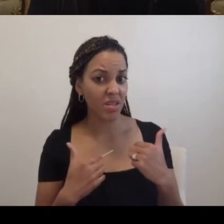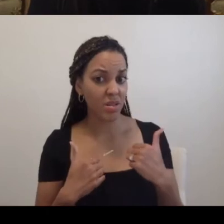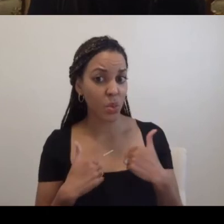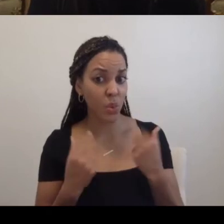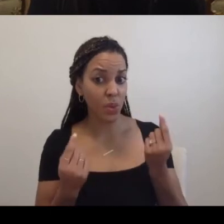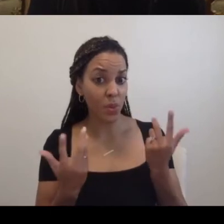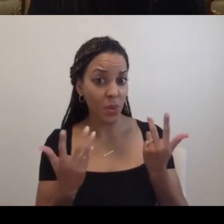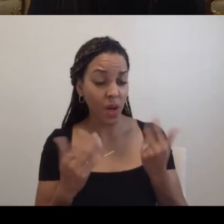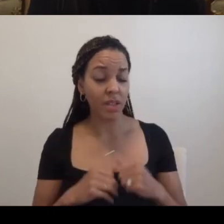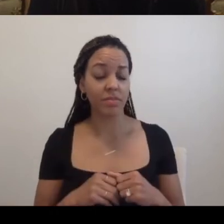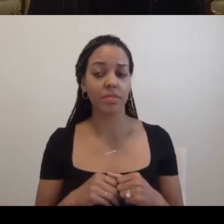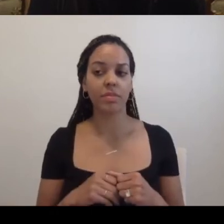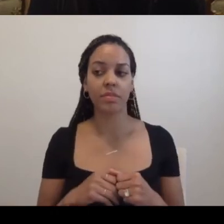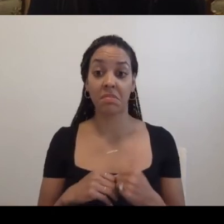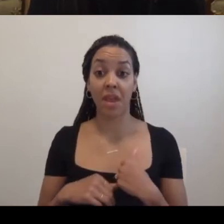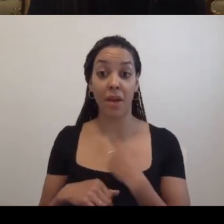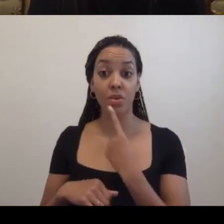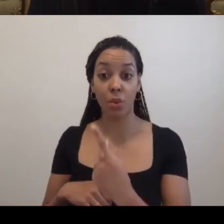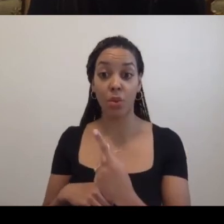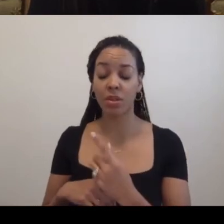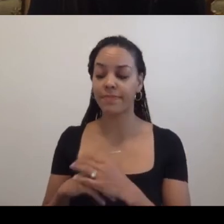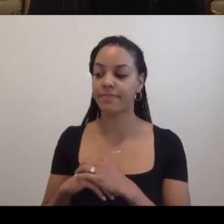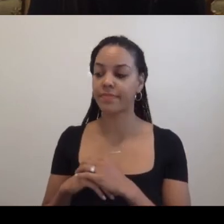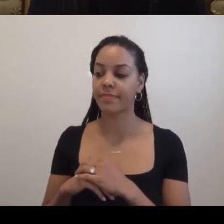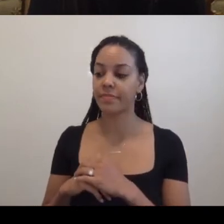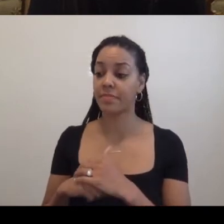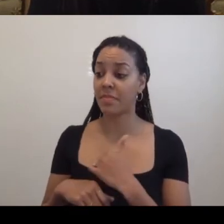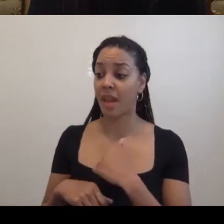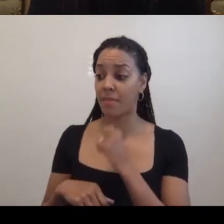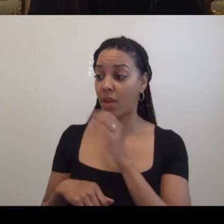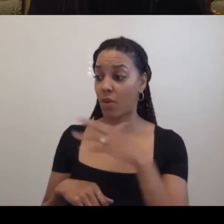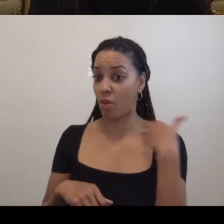And I said to them, I'm not your boss.